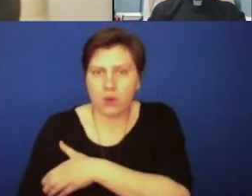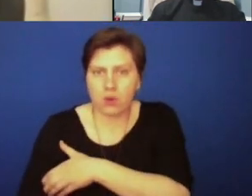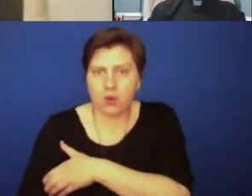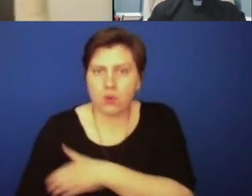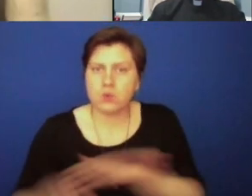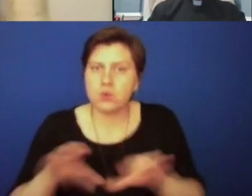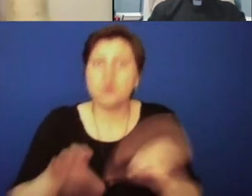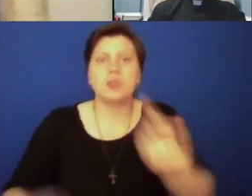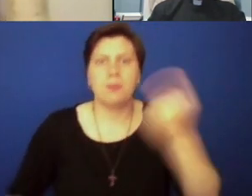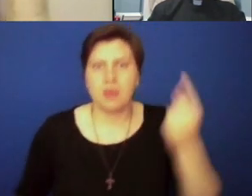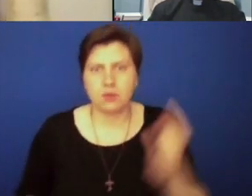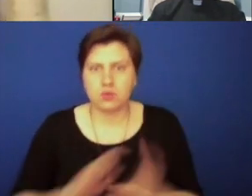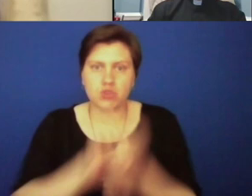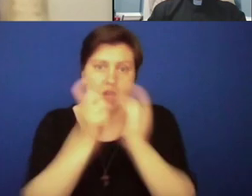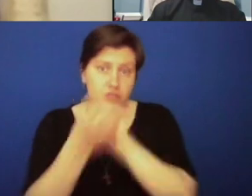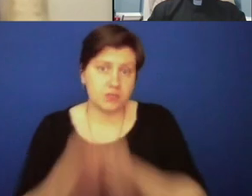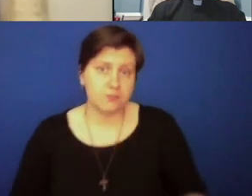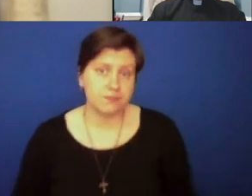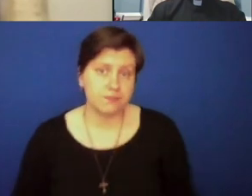to do something about it.